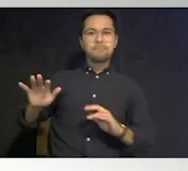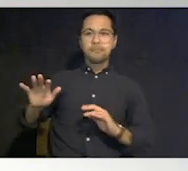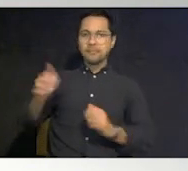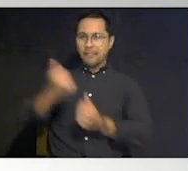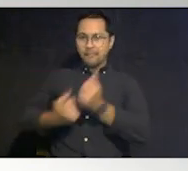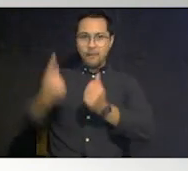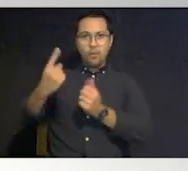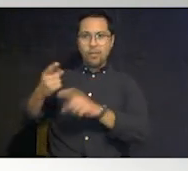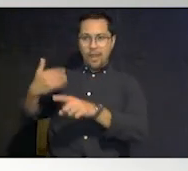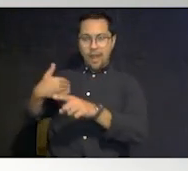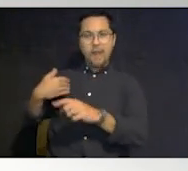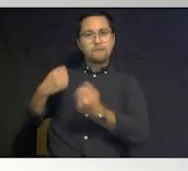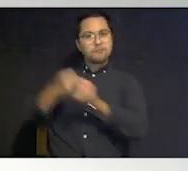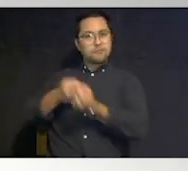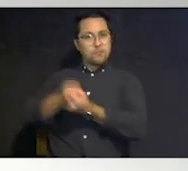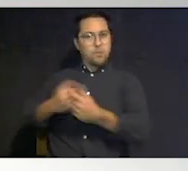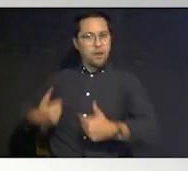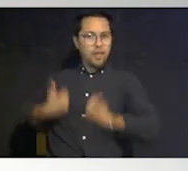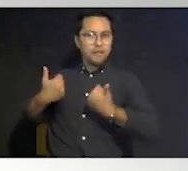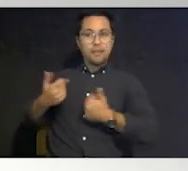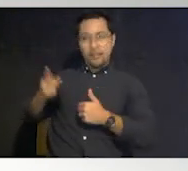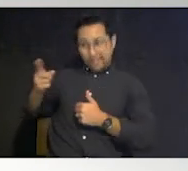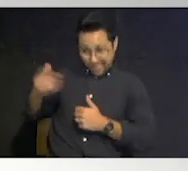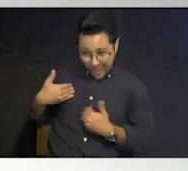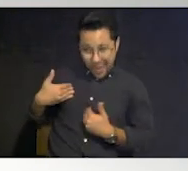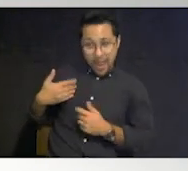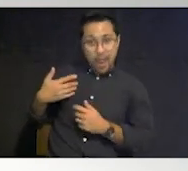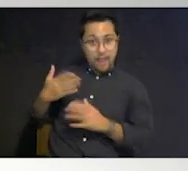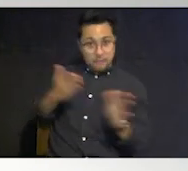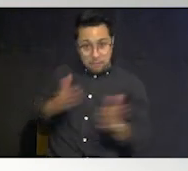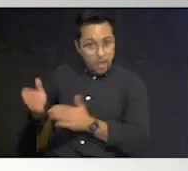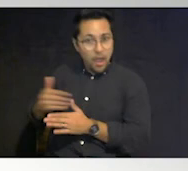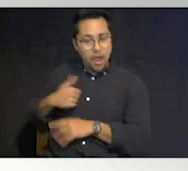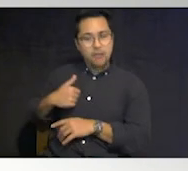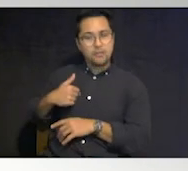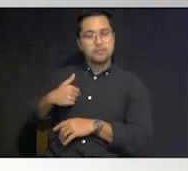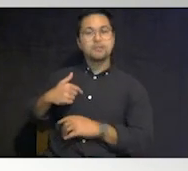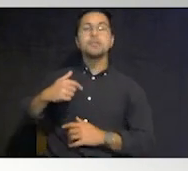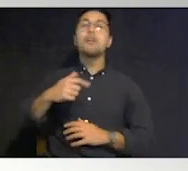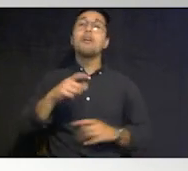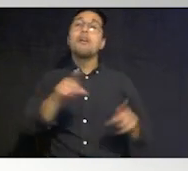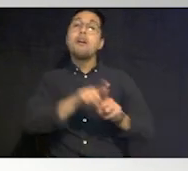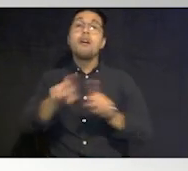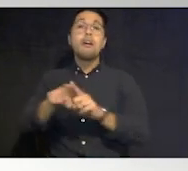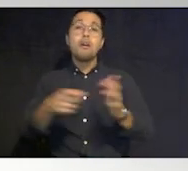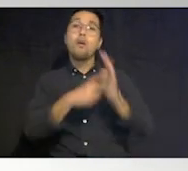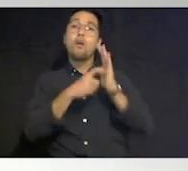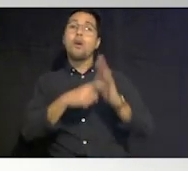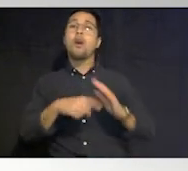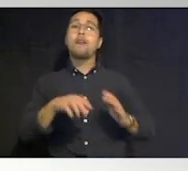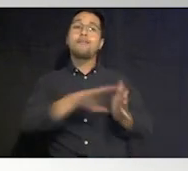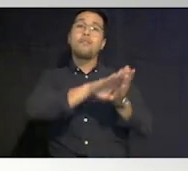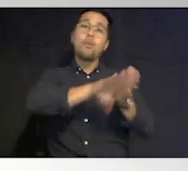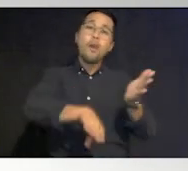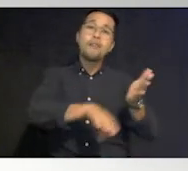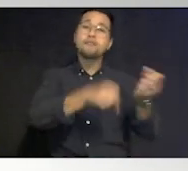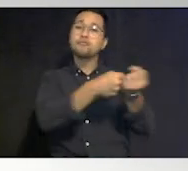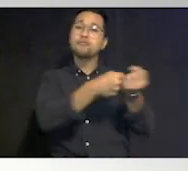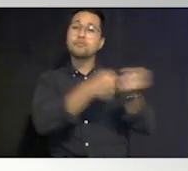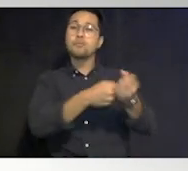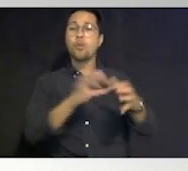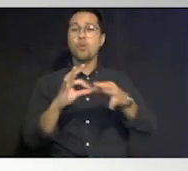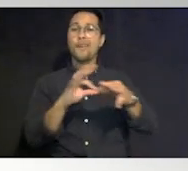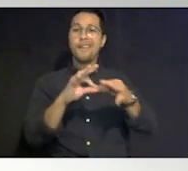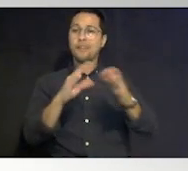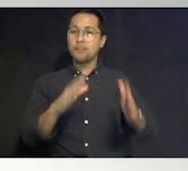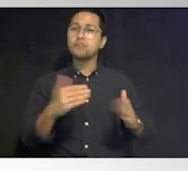that that has thought this through and has a plan and we also require waiver support coordinators to have those discussions